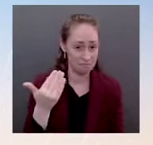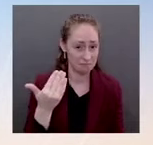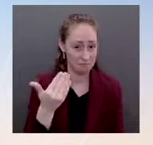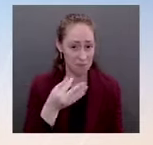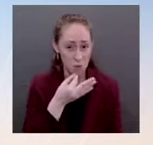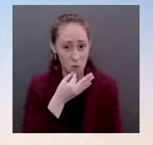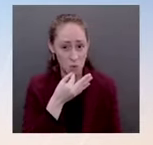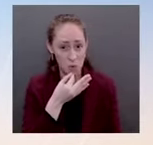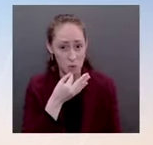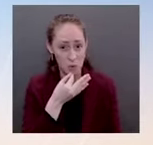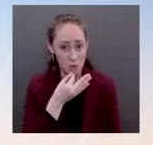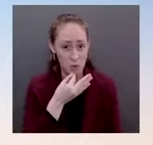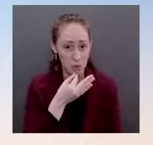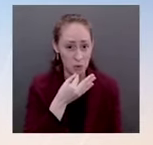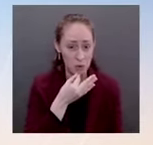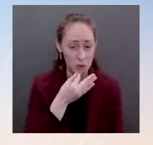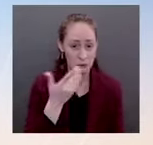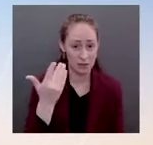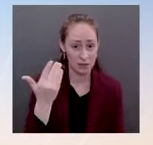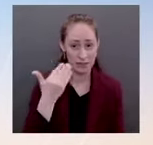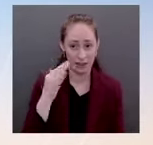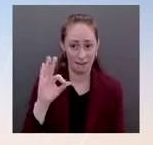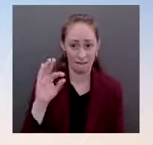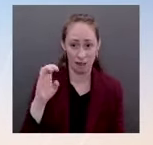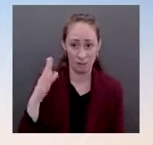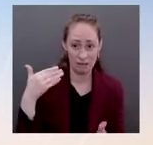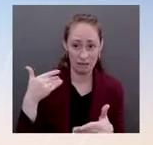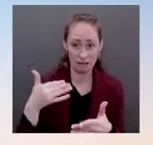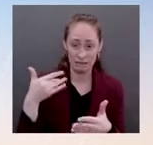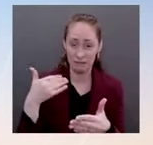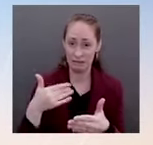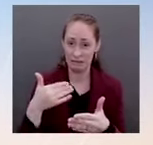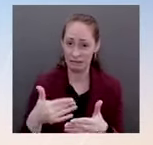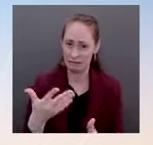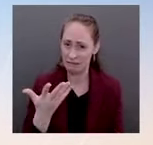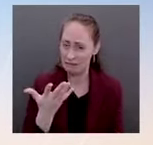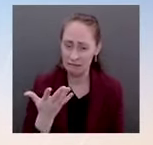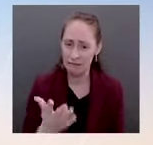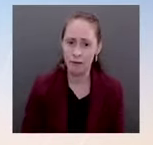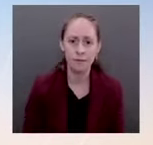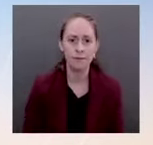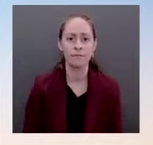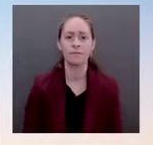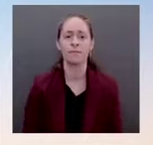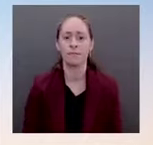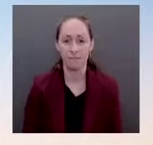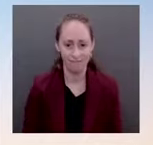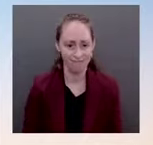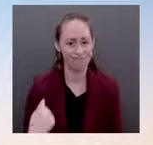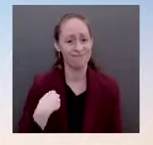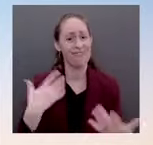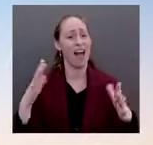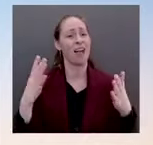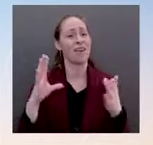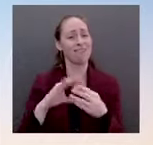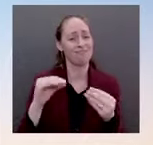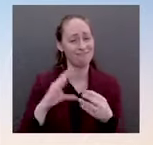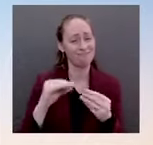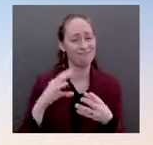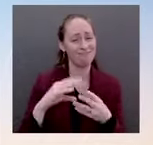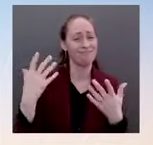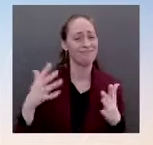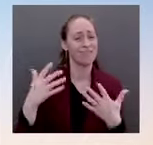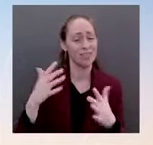Secretary Blinken said this morning, there is what Russia says and then there's what Russia does. And we certainly believe that they will